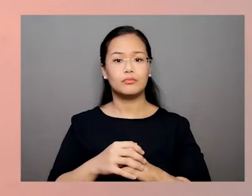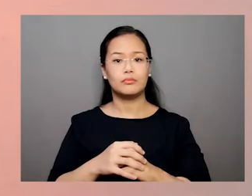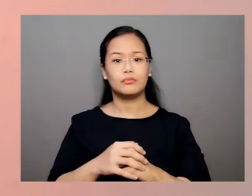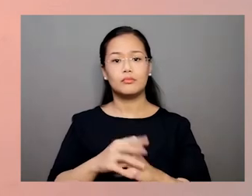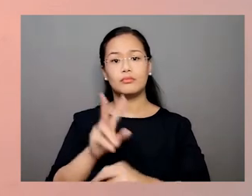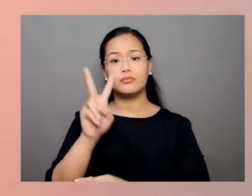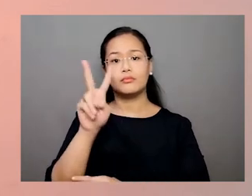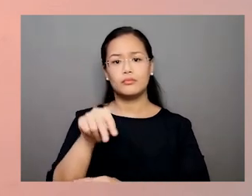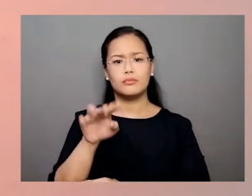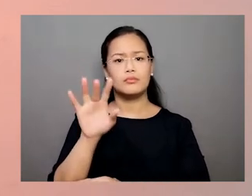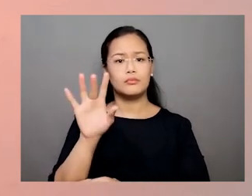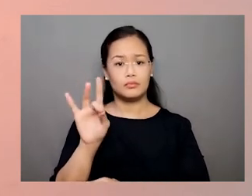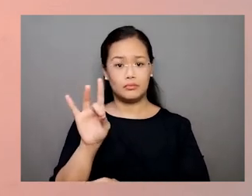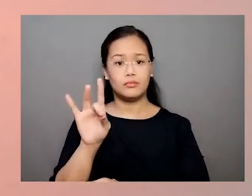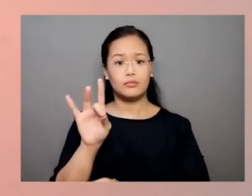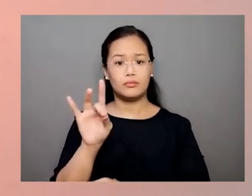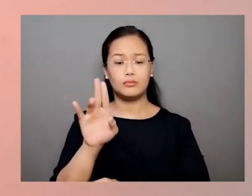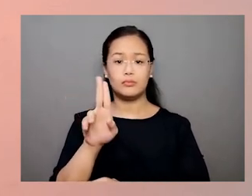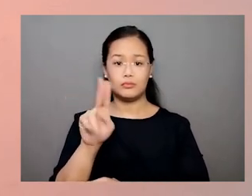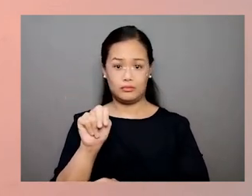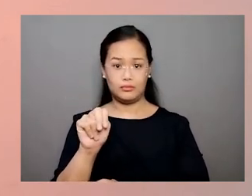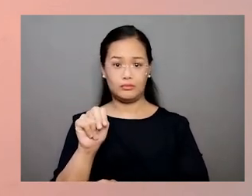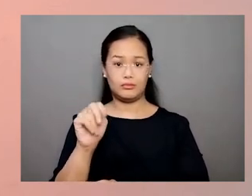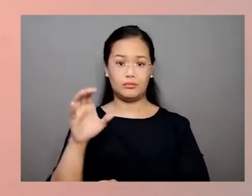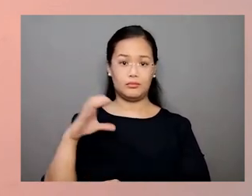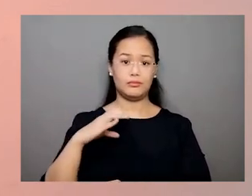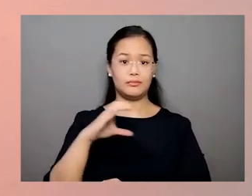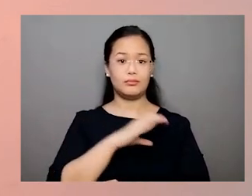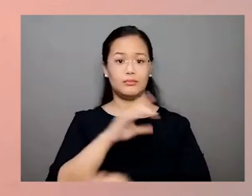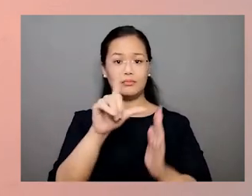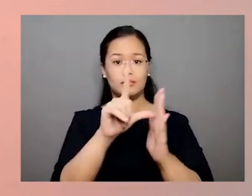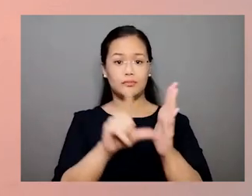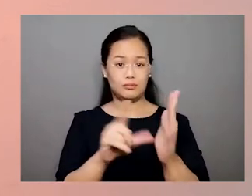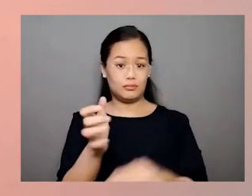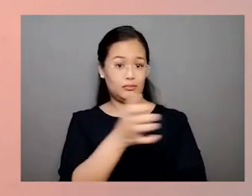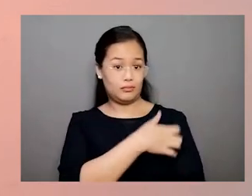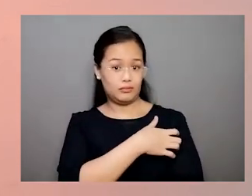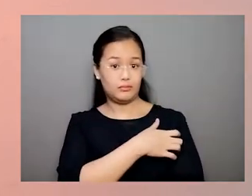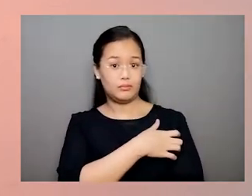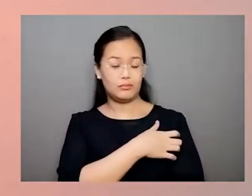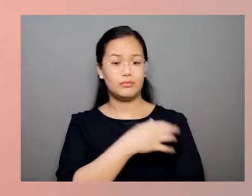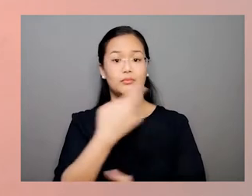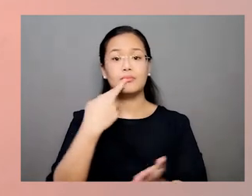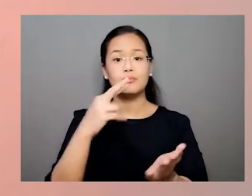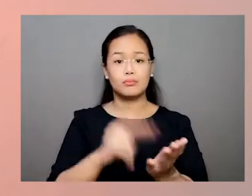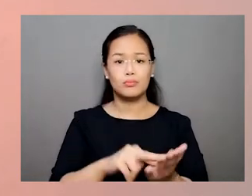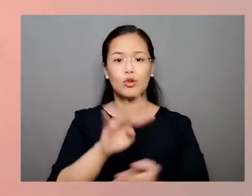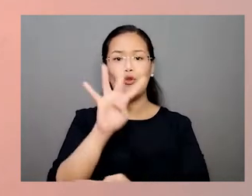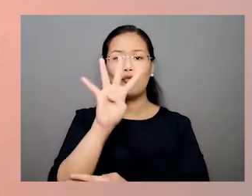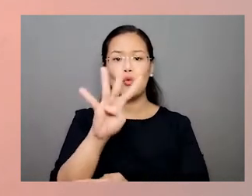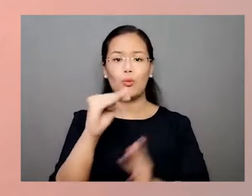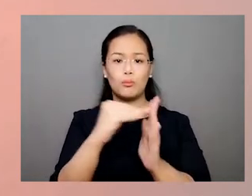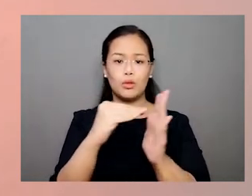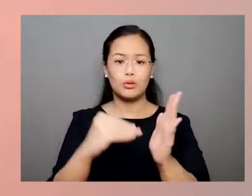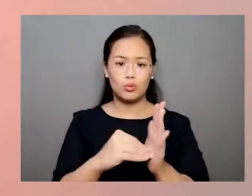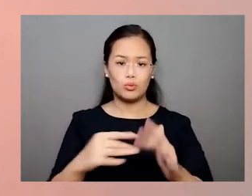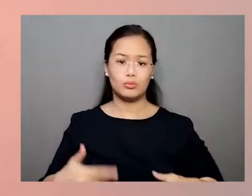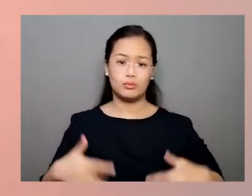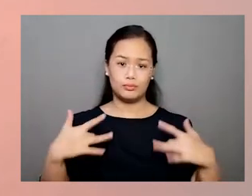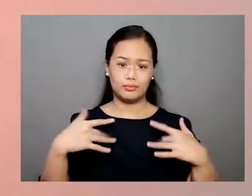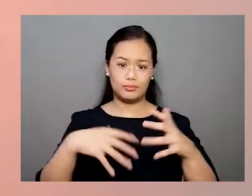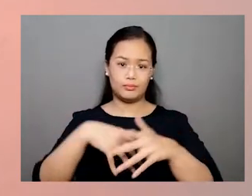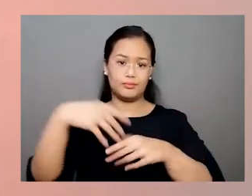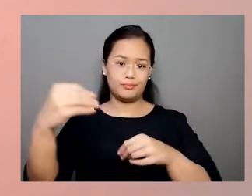In 2008, the United Nations Commission on Legal Empowerment reported that 4 billion people